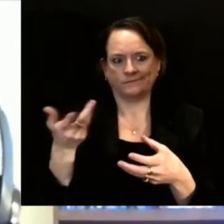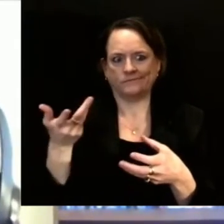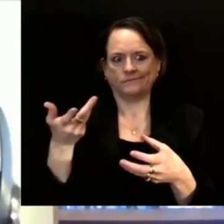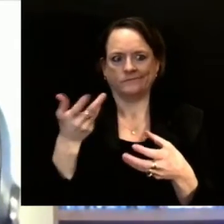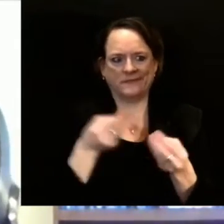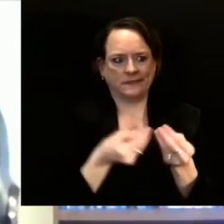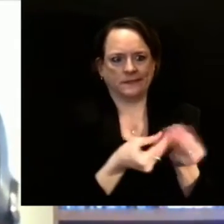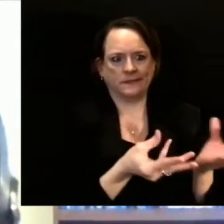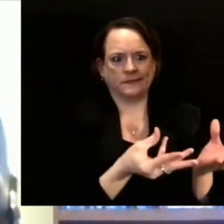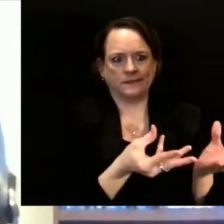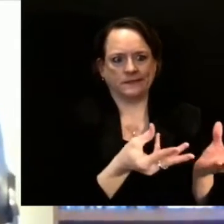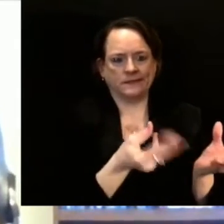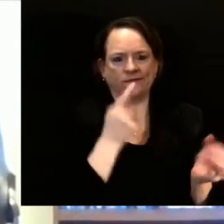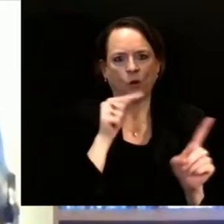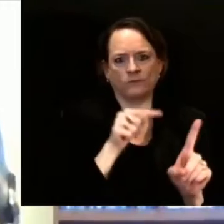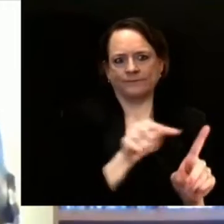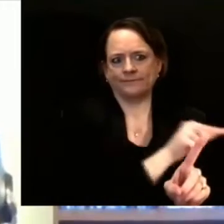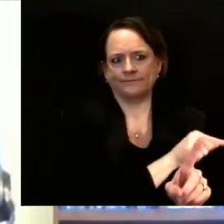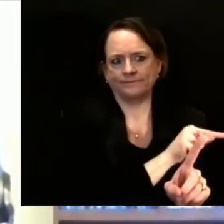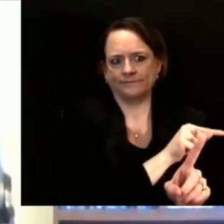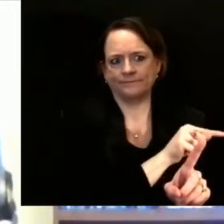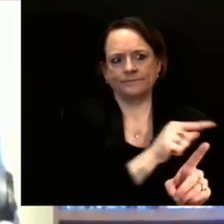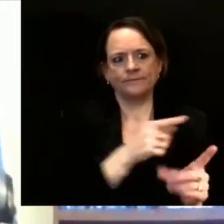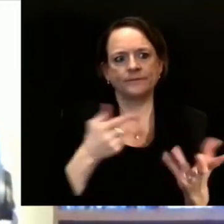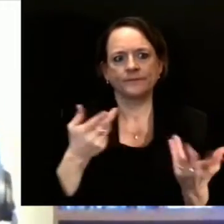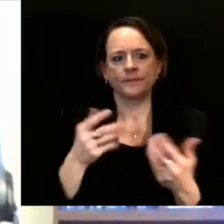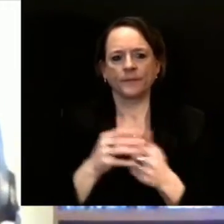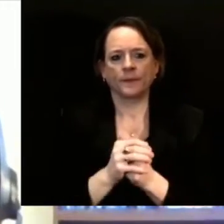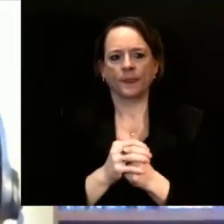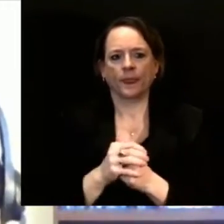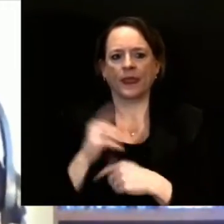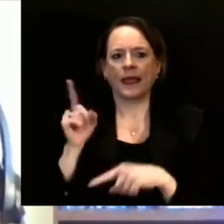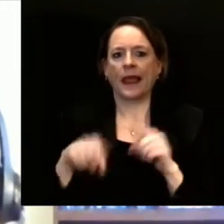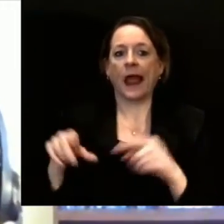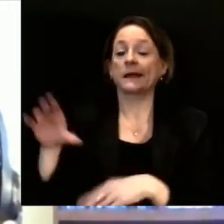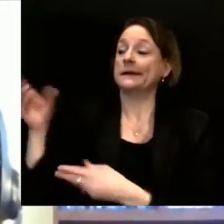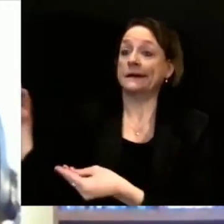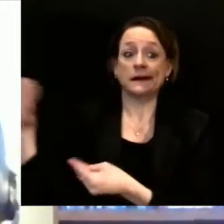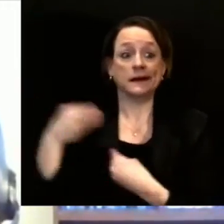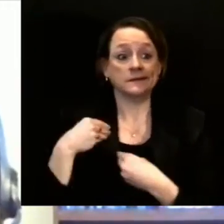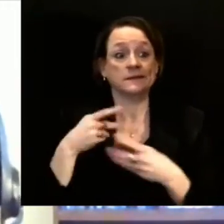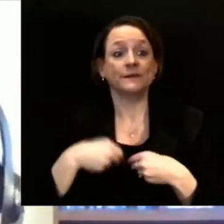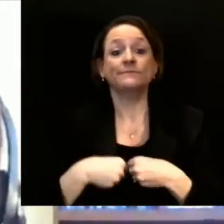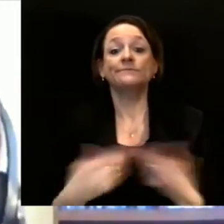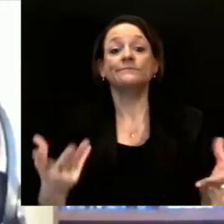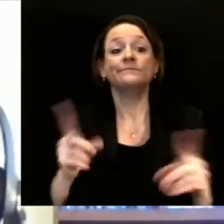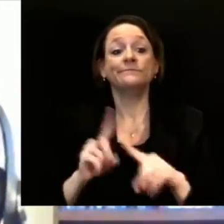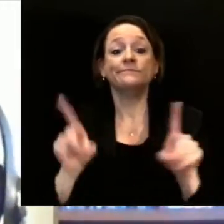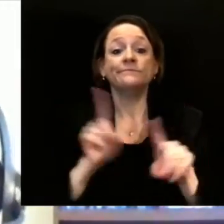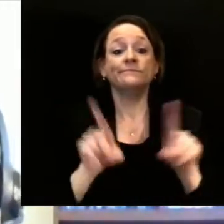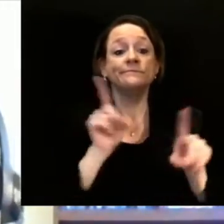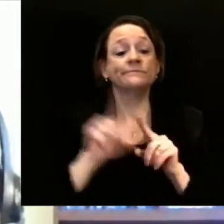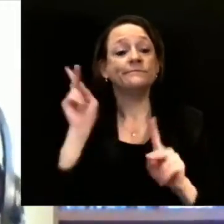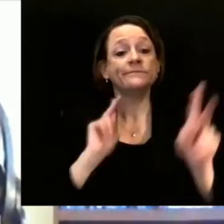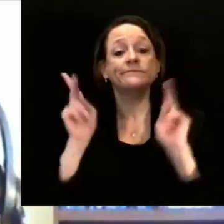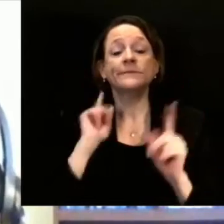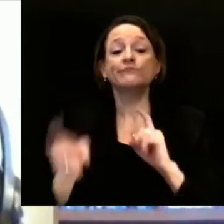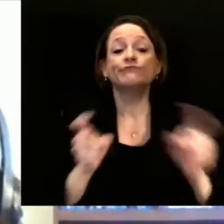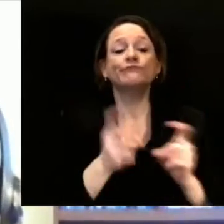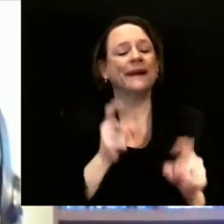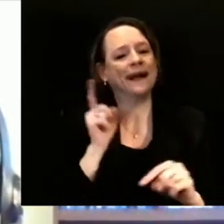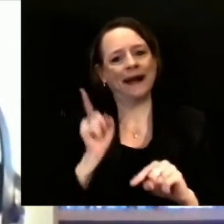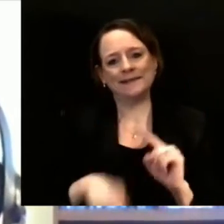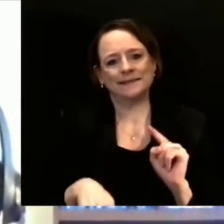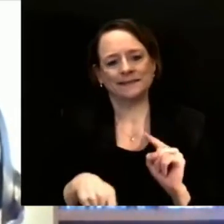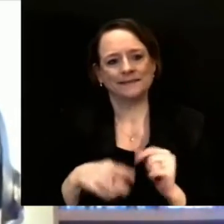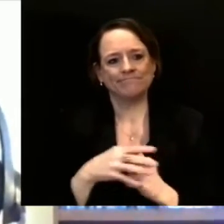now, we've given, we being CVS and Walgreens has given about 41,000 of